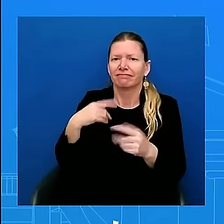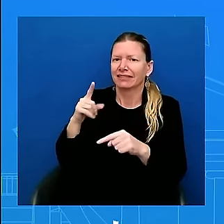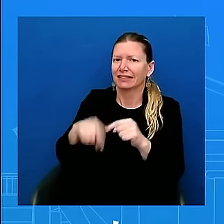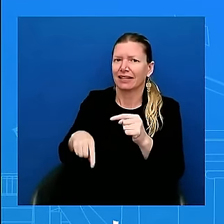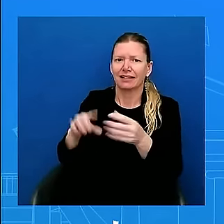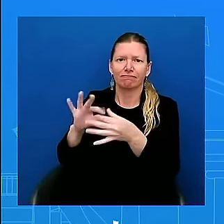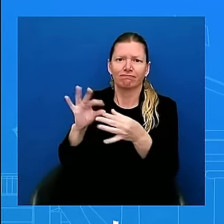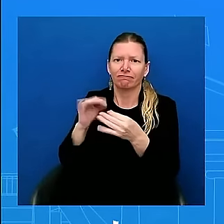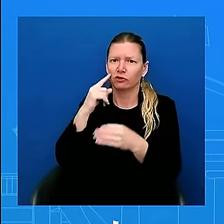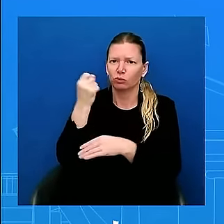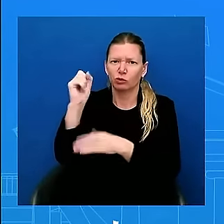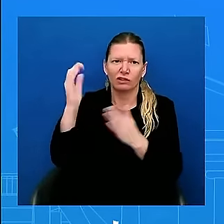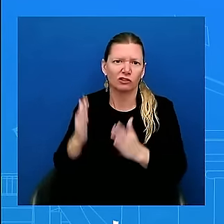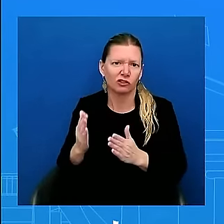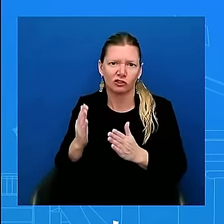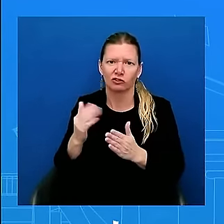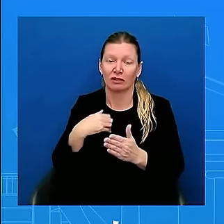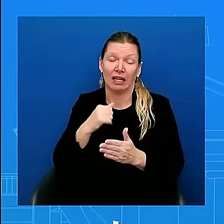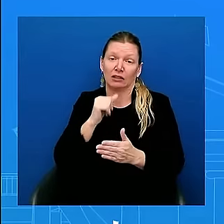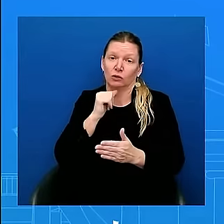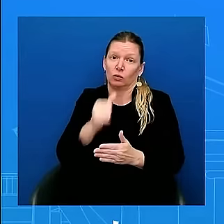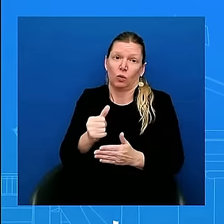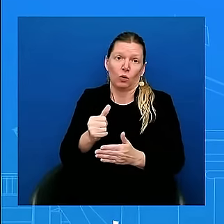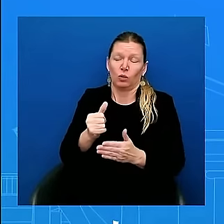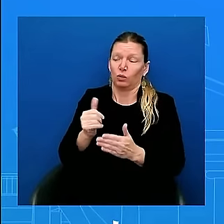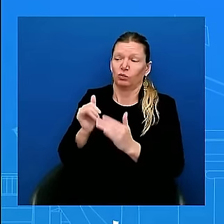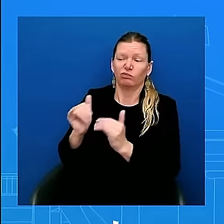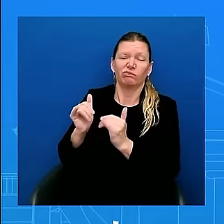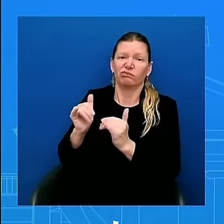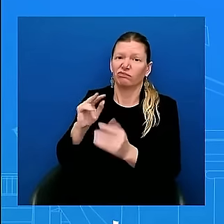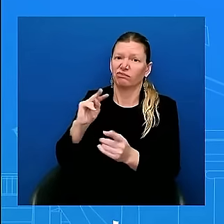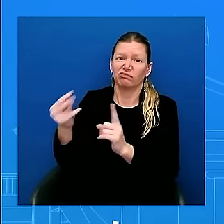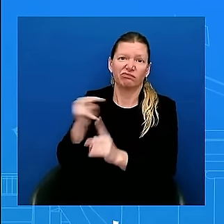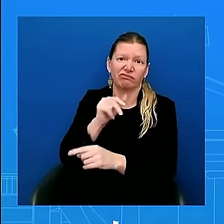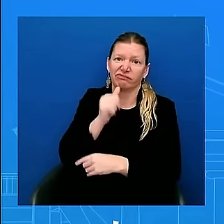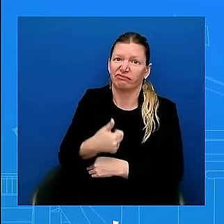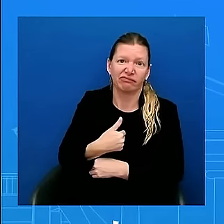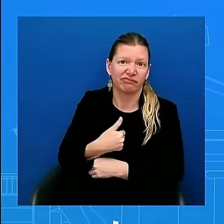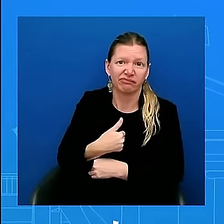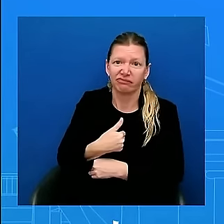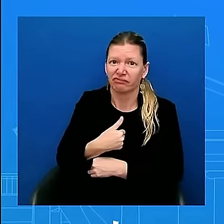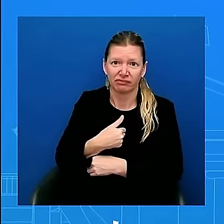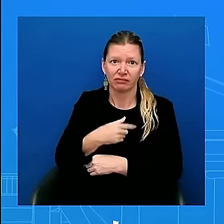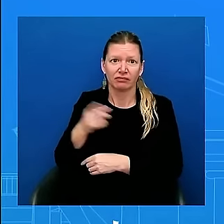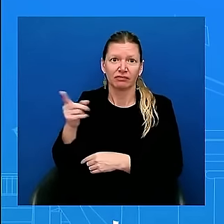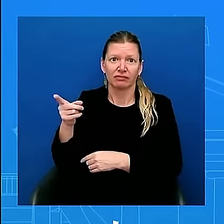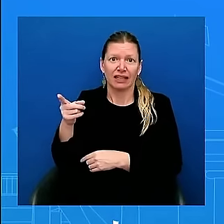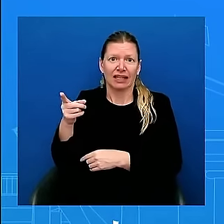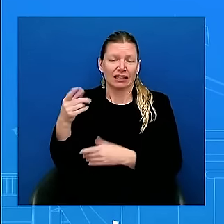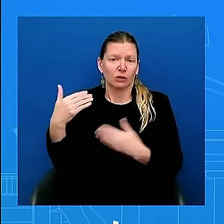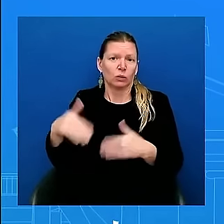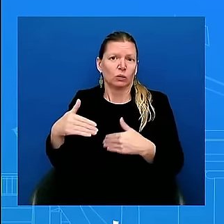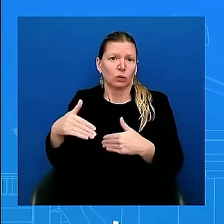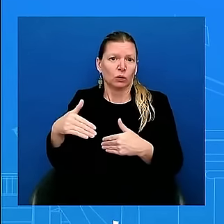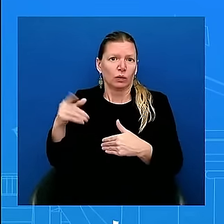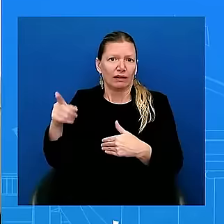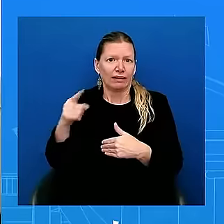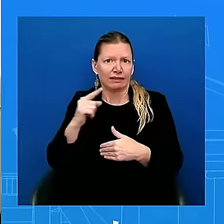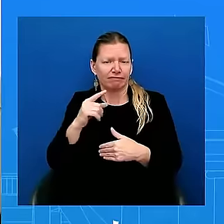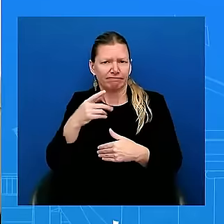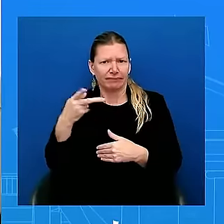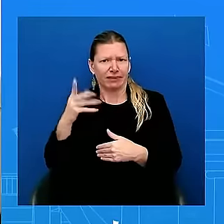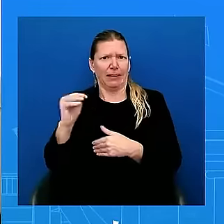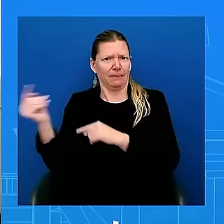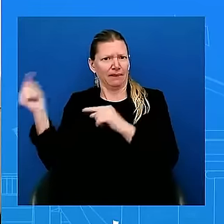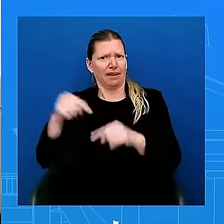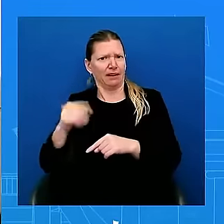speaking on Capitol Hill. And as I said, many of them have taken exception with our policies with respect to Gaza. Today, we heard from one of the family